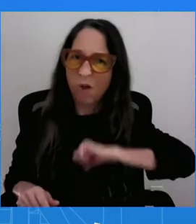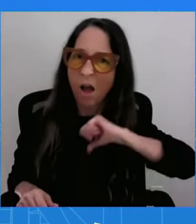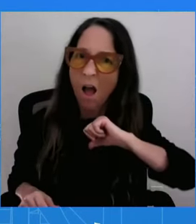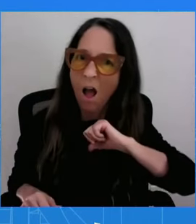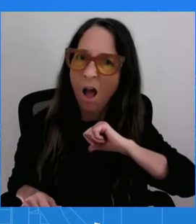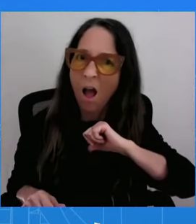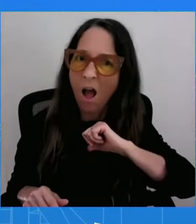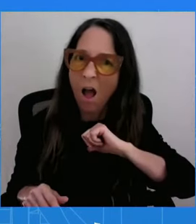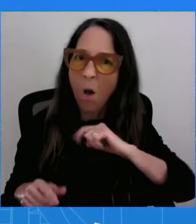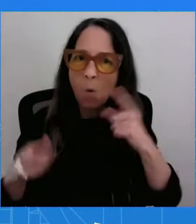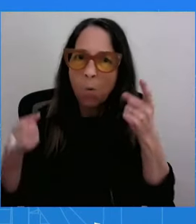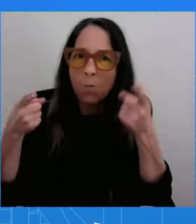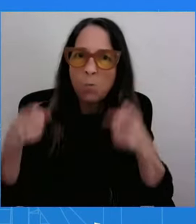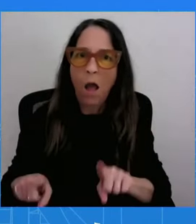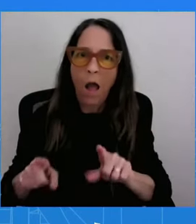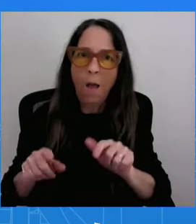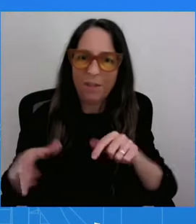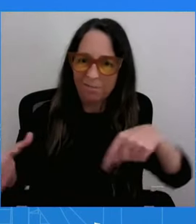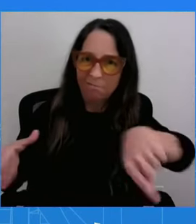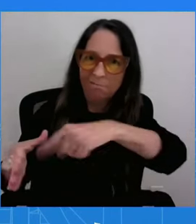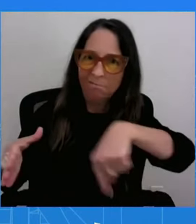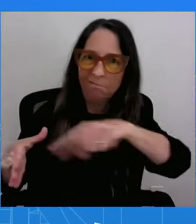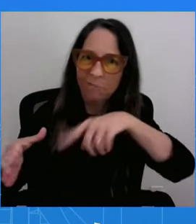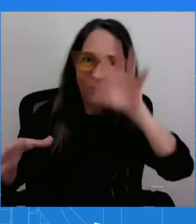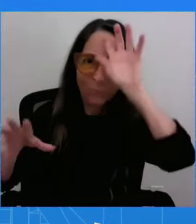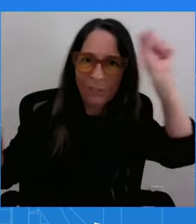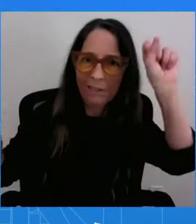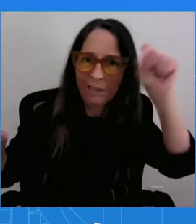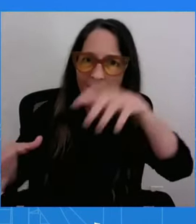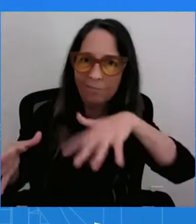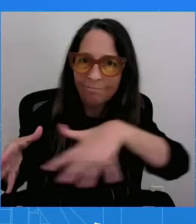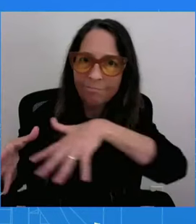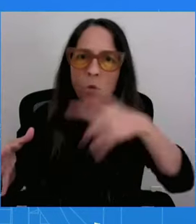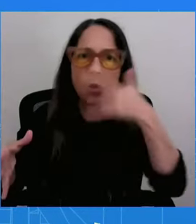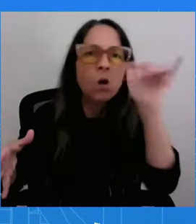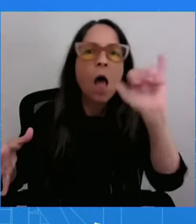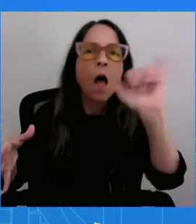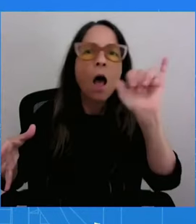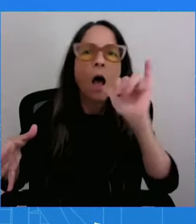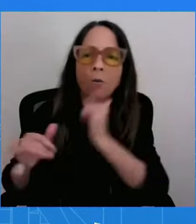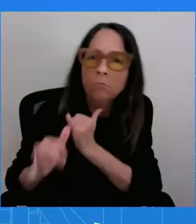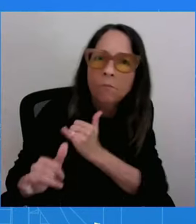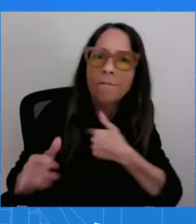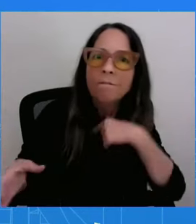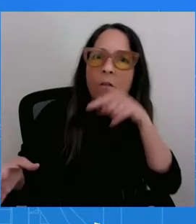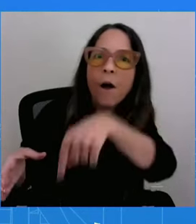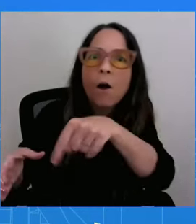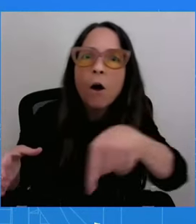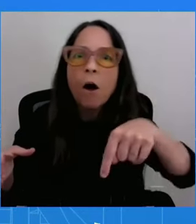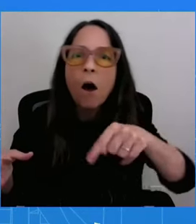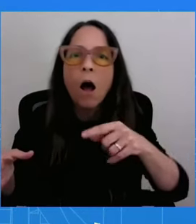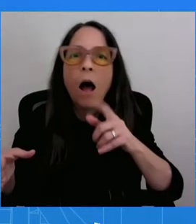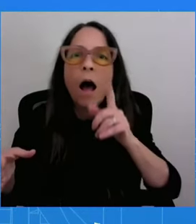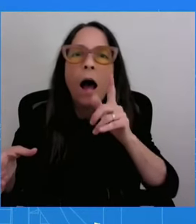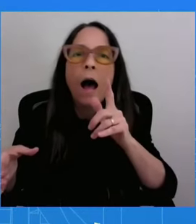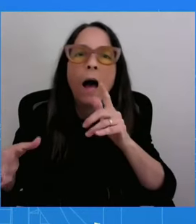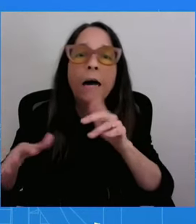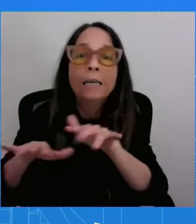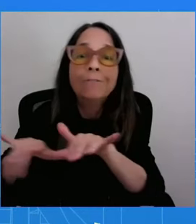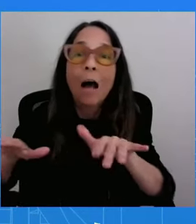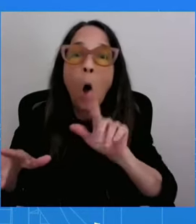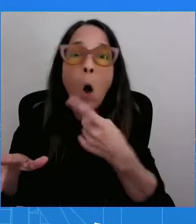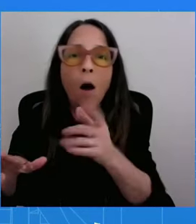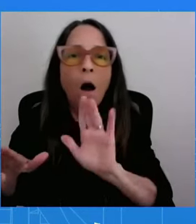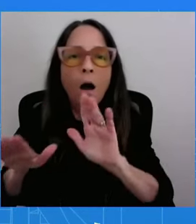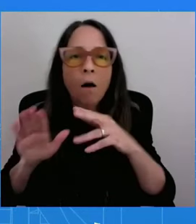represented, not just in how we look, but in the policies that we have put forward. And I think that's what matters. One other